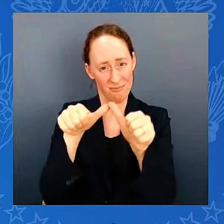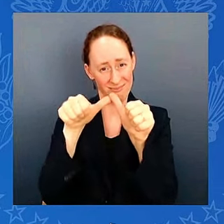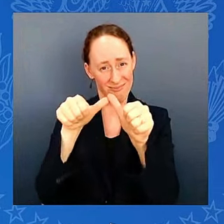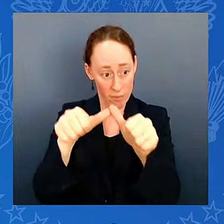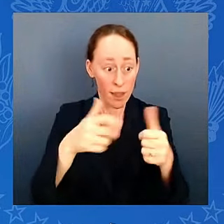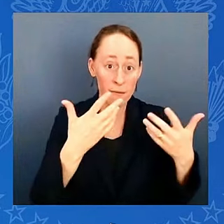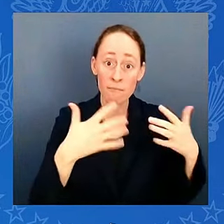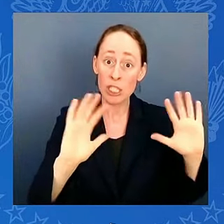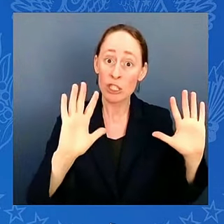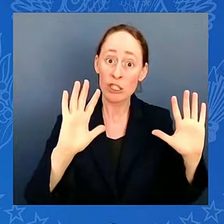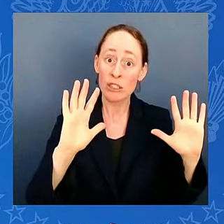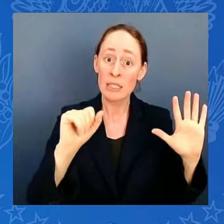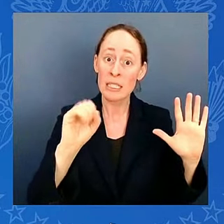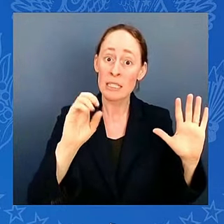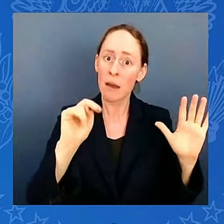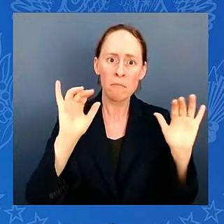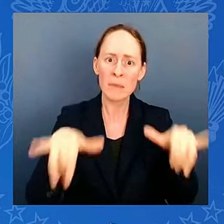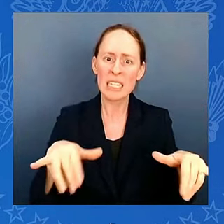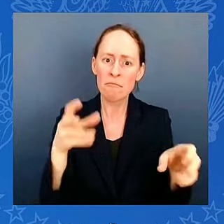in a single season.